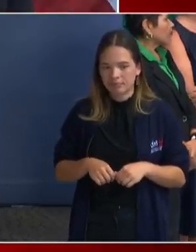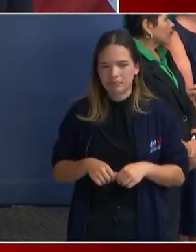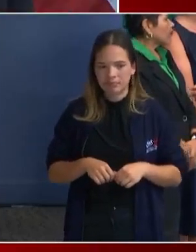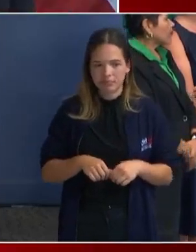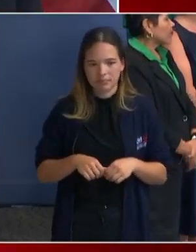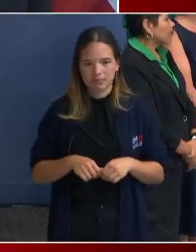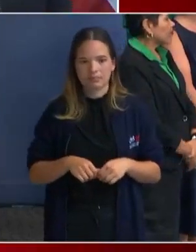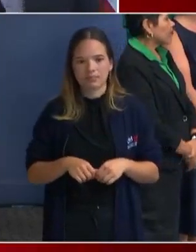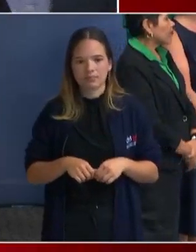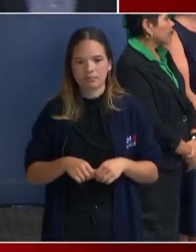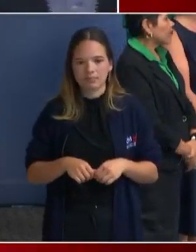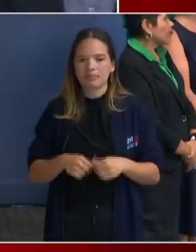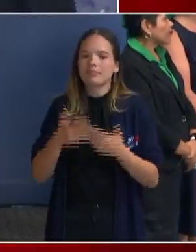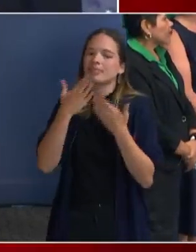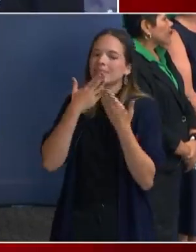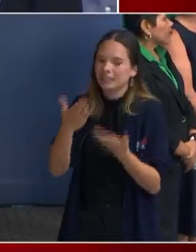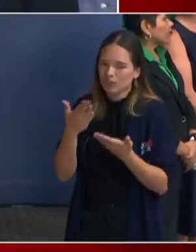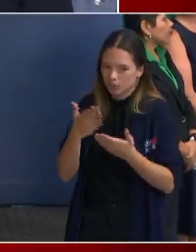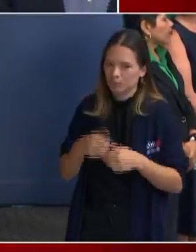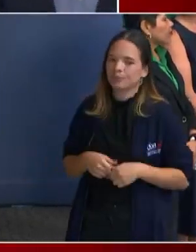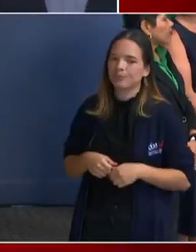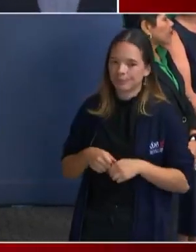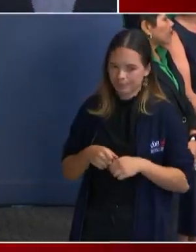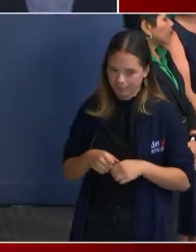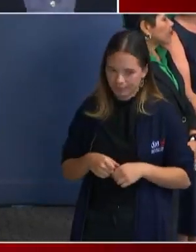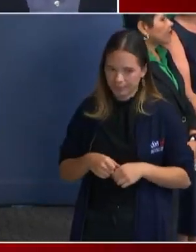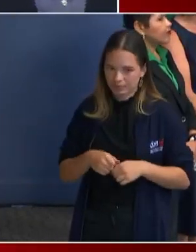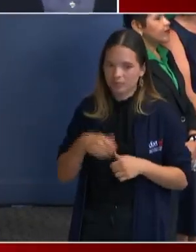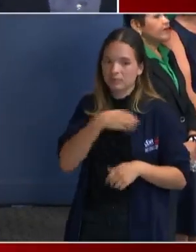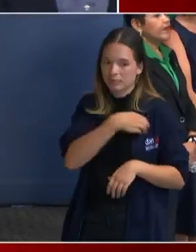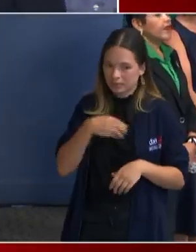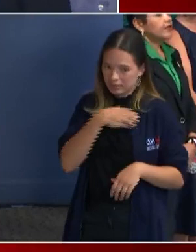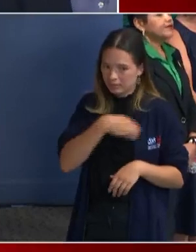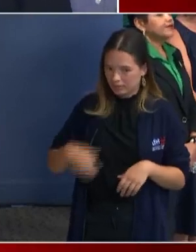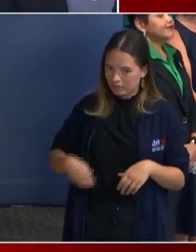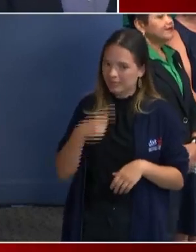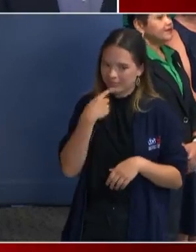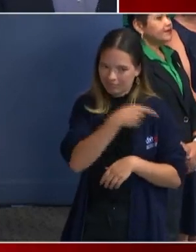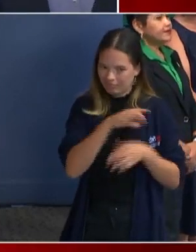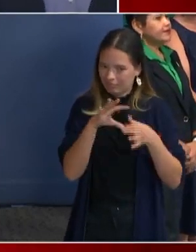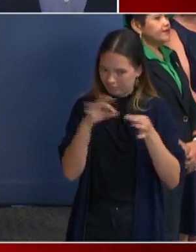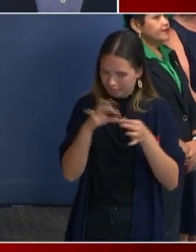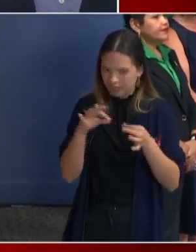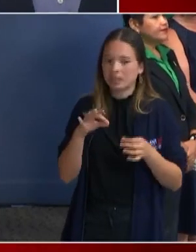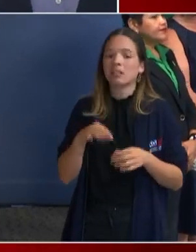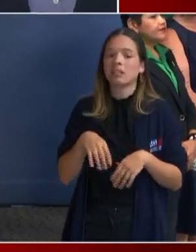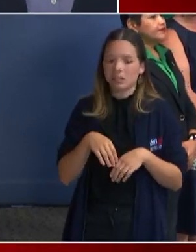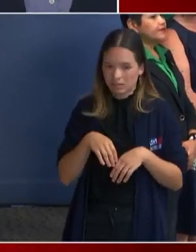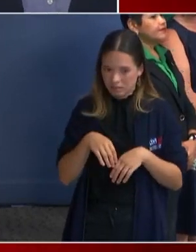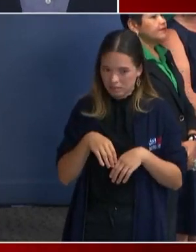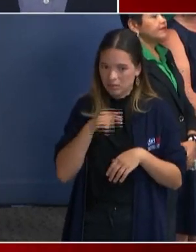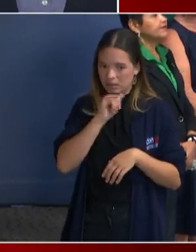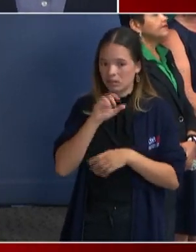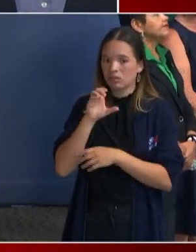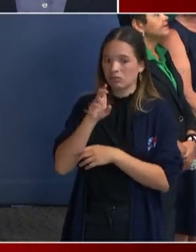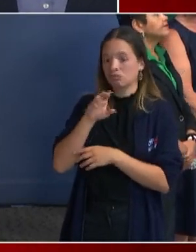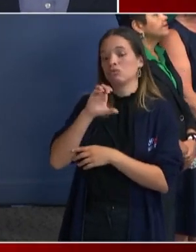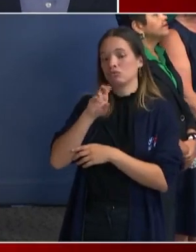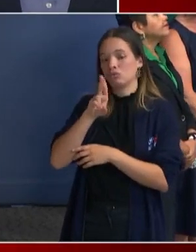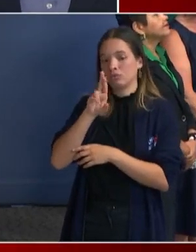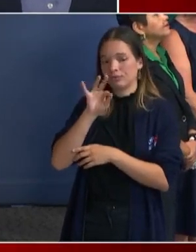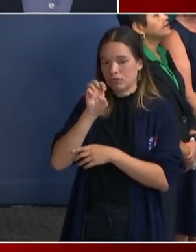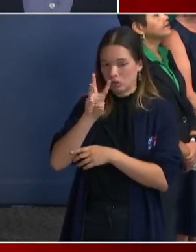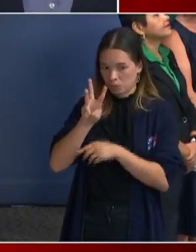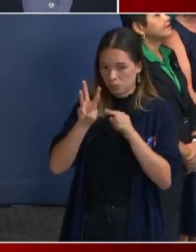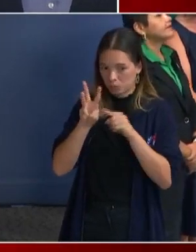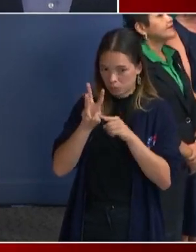Thank you, ma'am. And as the mayor said, we have had the juvenile curfew act of 1995 is when it went into effect.